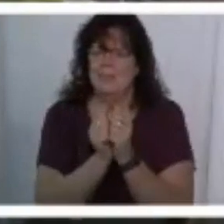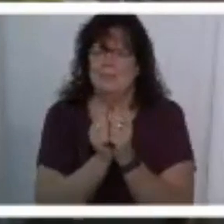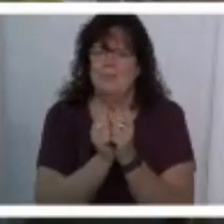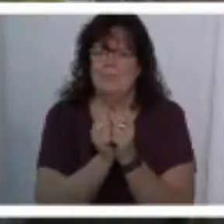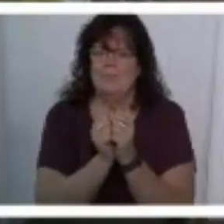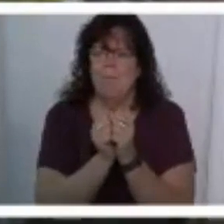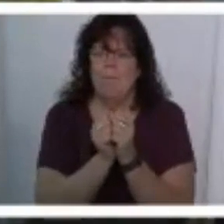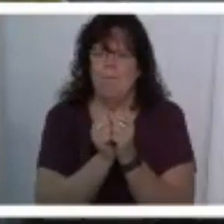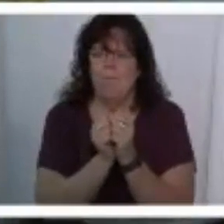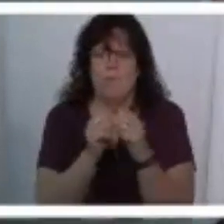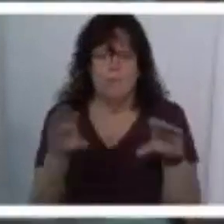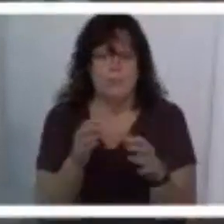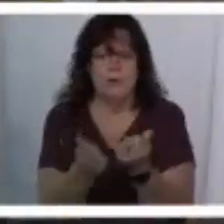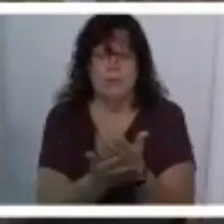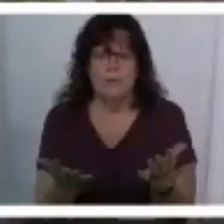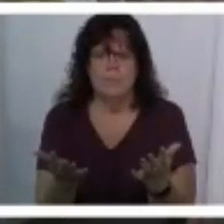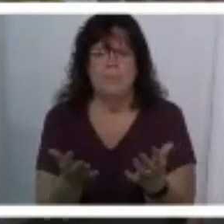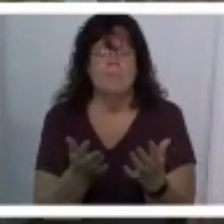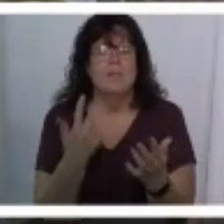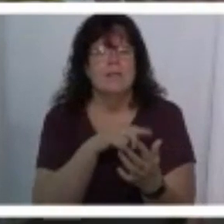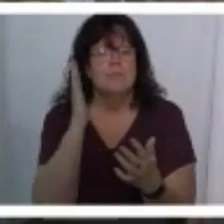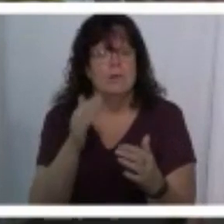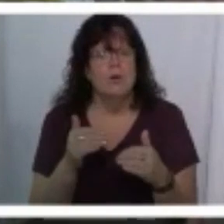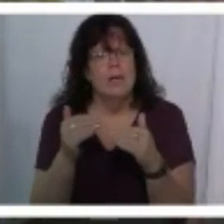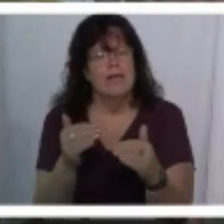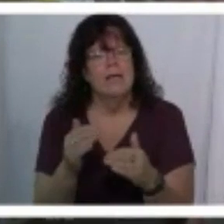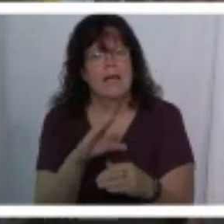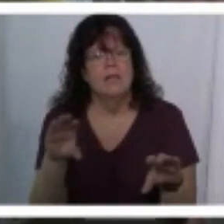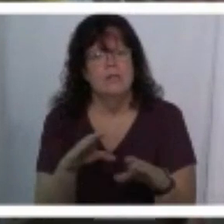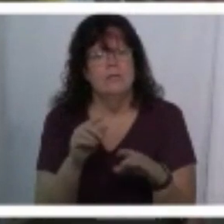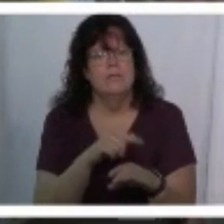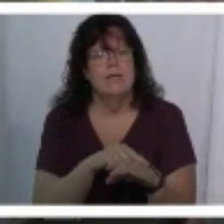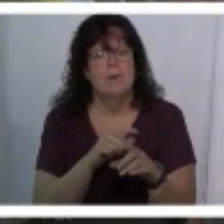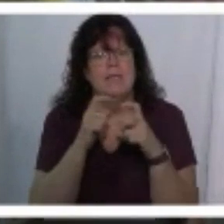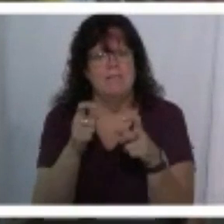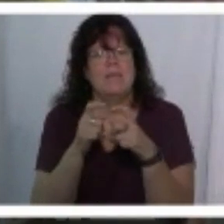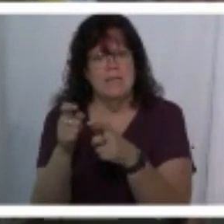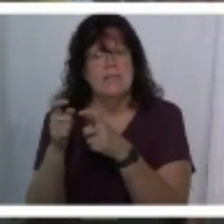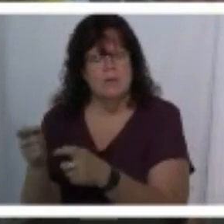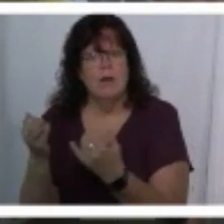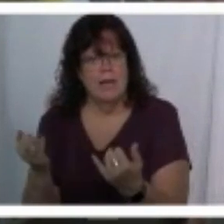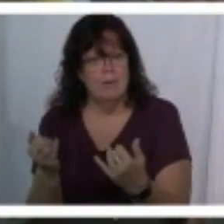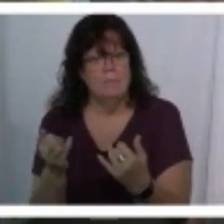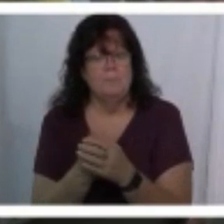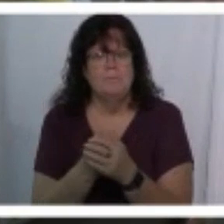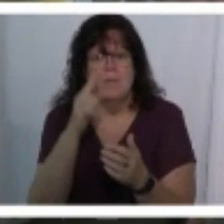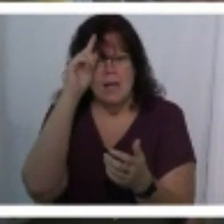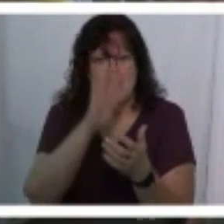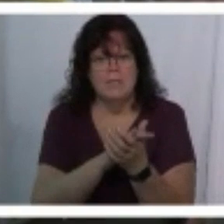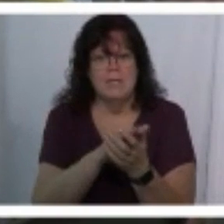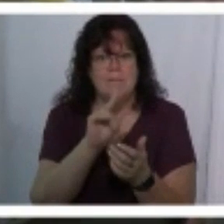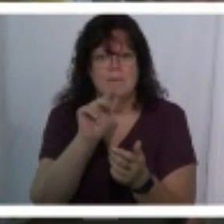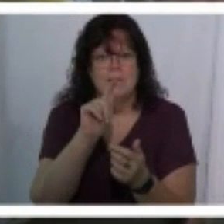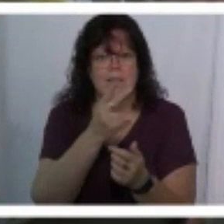done and finished is we're going to go ahead and do a time of giving right now all right i believe katherine